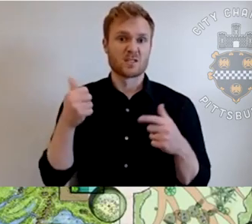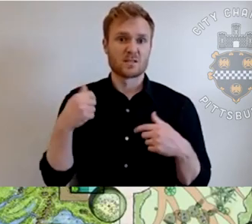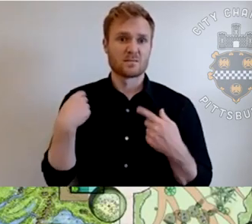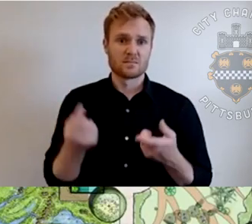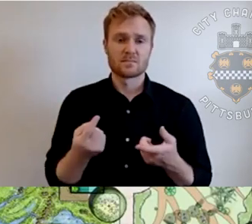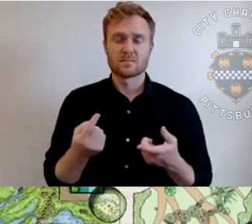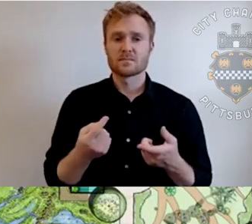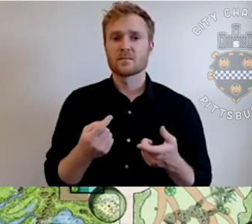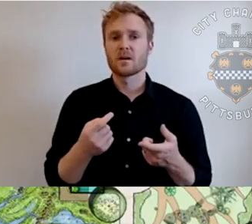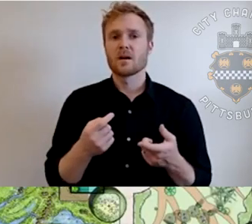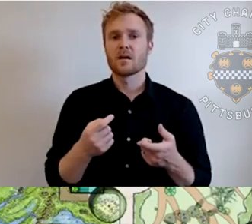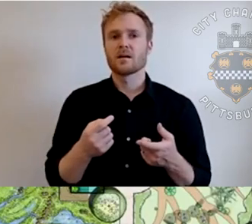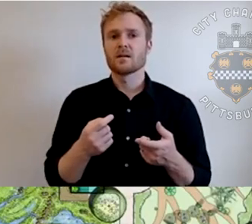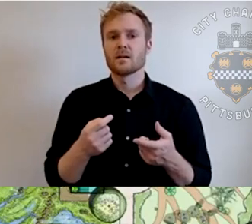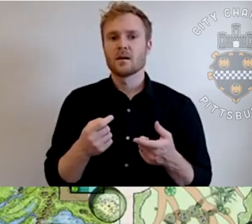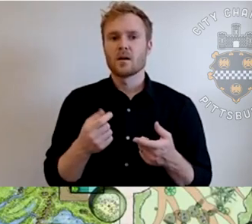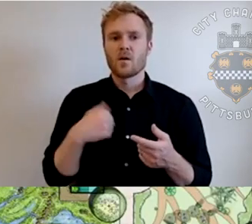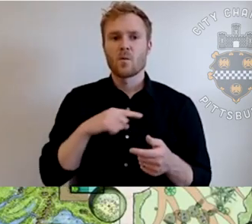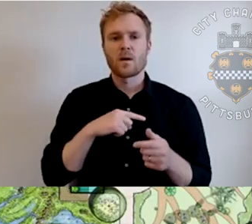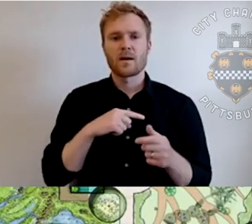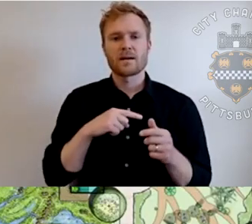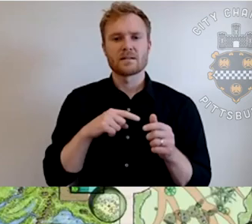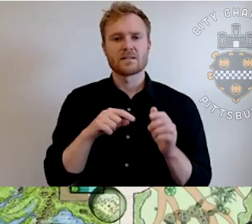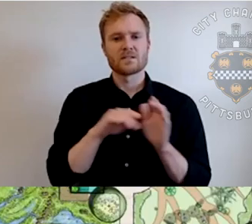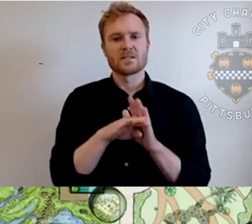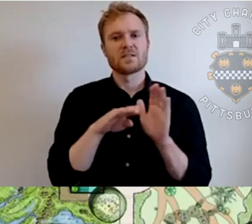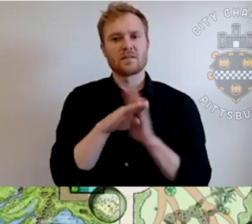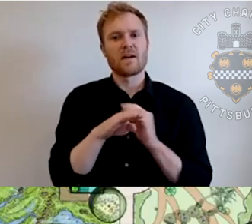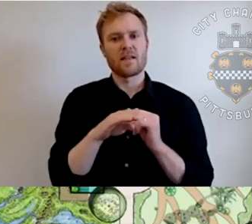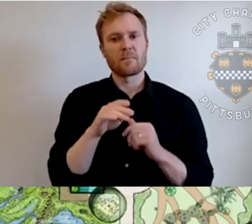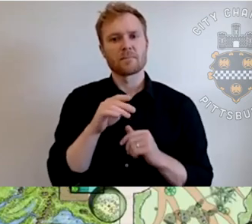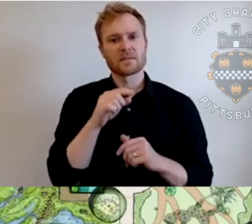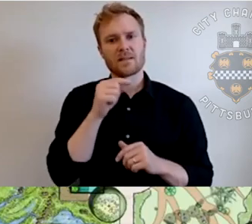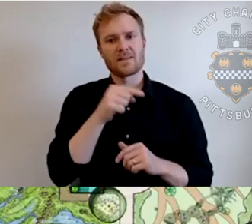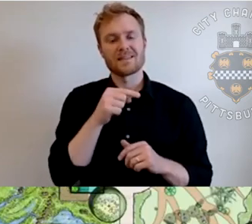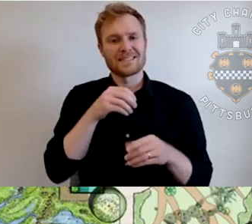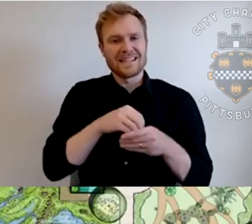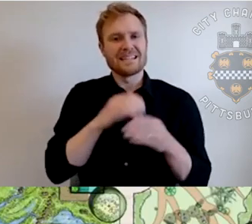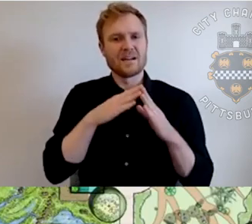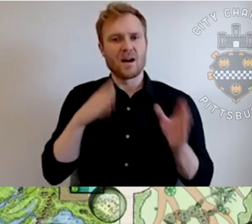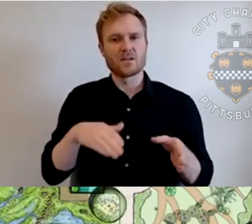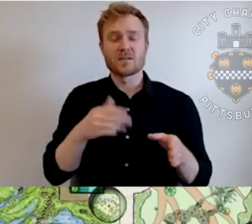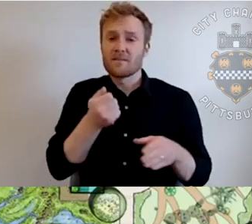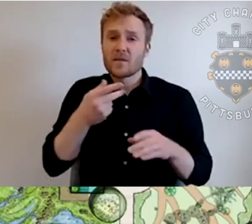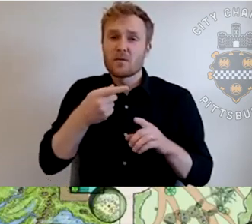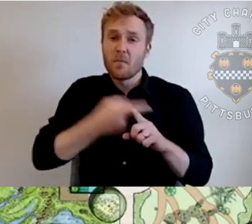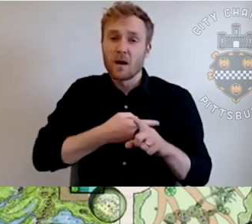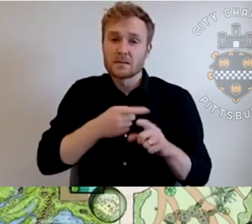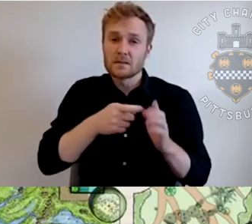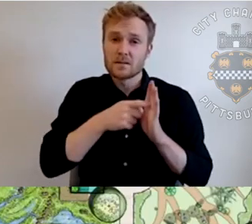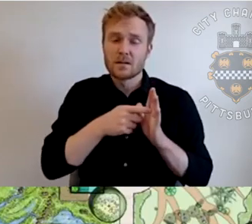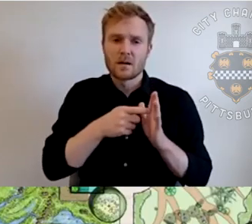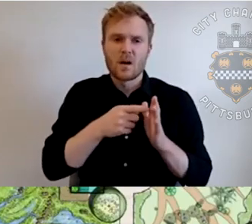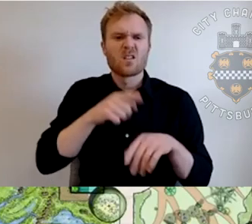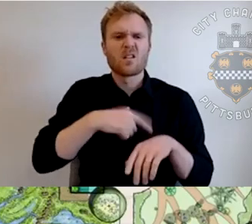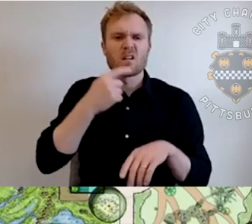Um, we developed this scope of in-house. again, that took us a couple months to do. Um, we did have a longer design phase.